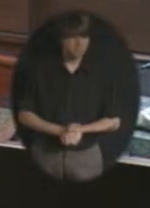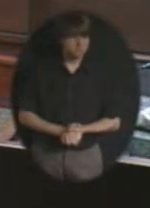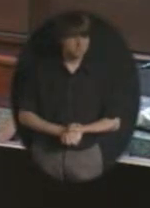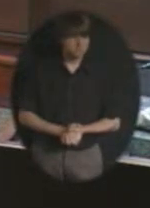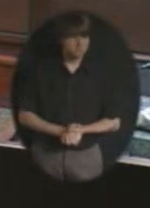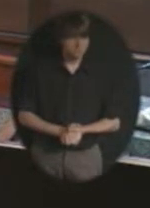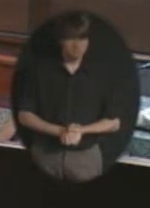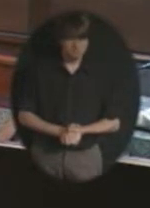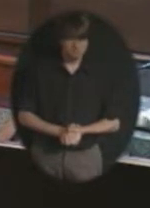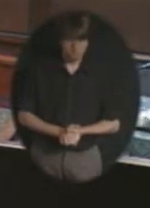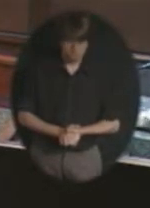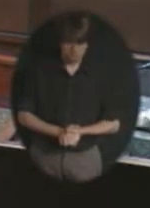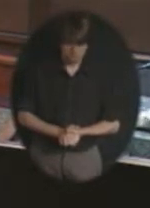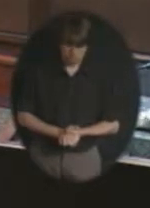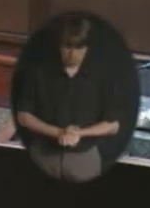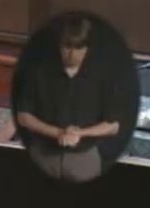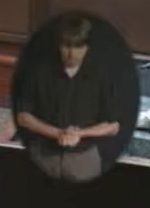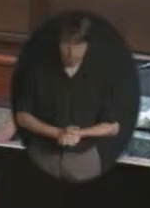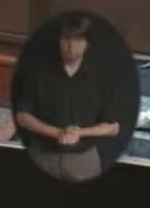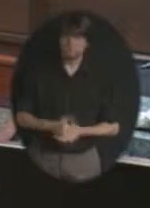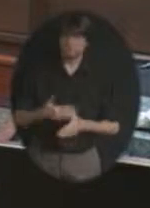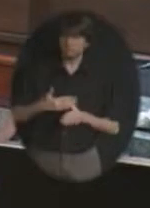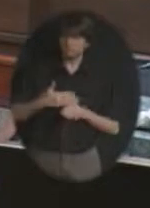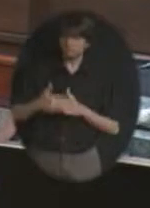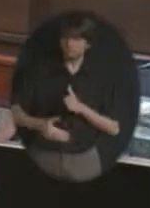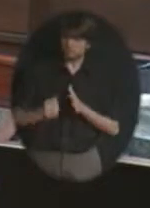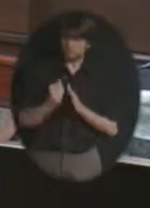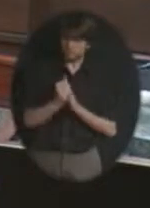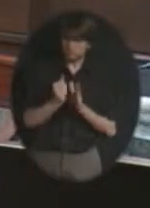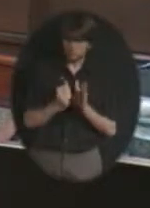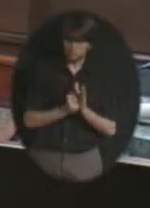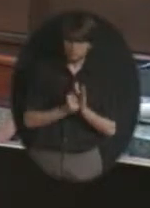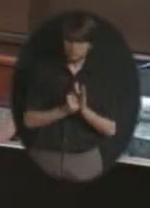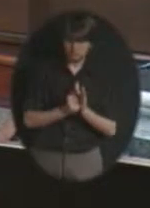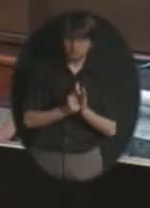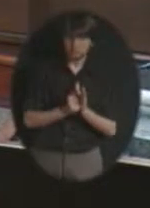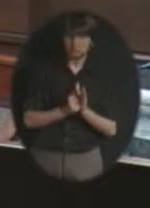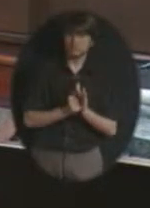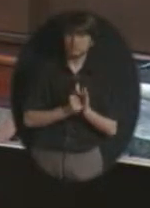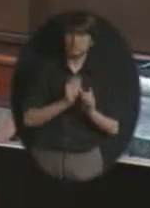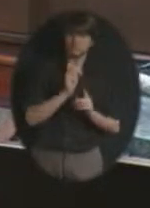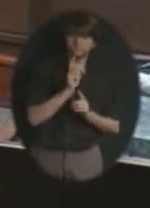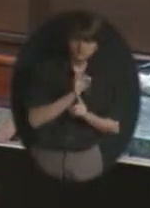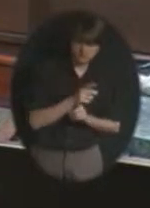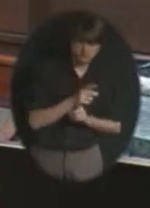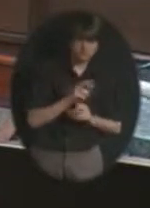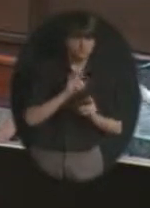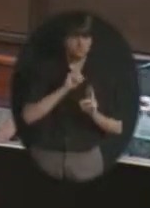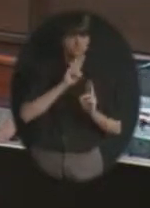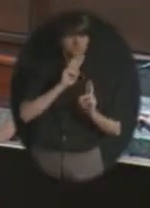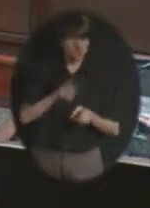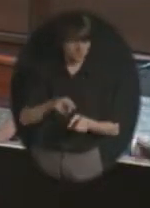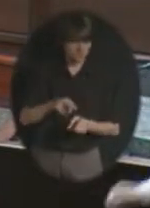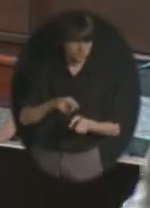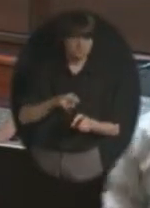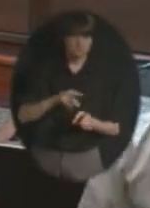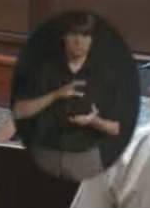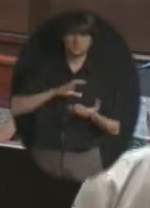On our consent agenda this evening, we have our minutes, our reports, a student trip, some curriculum